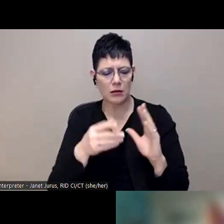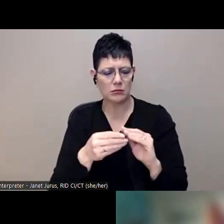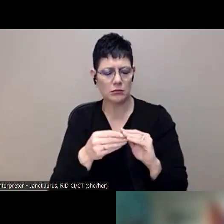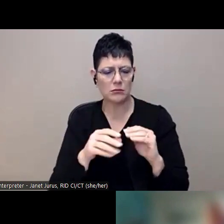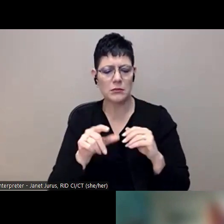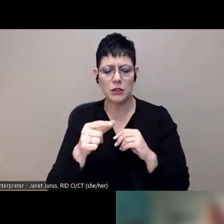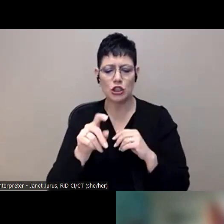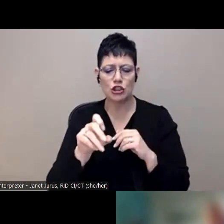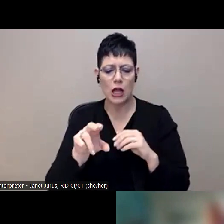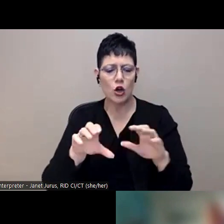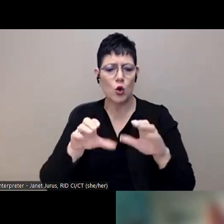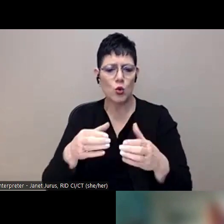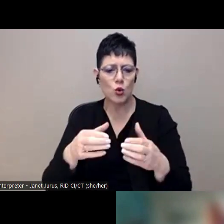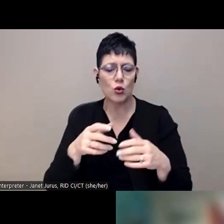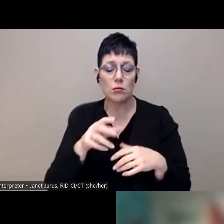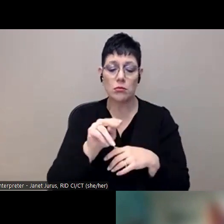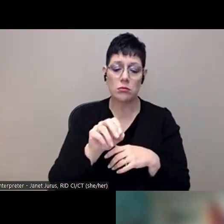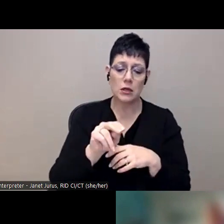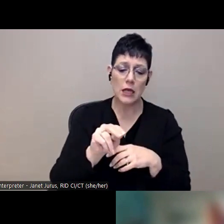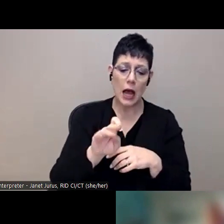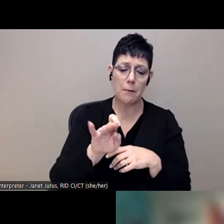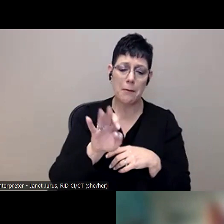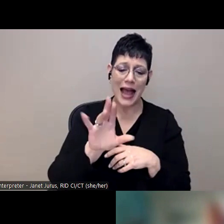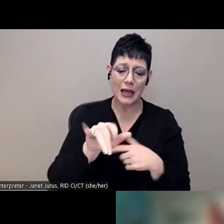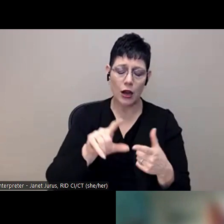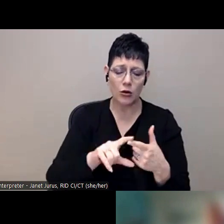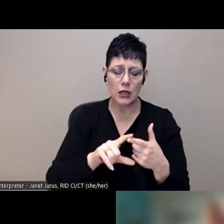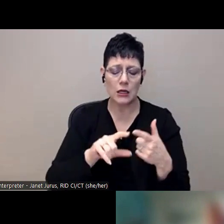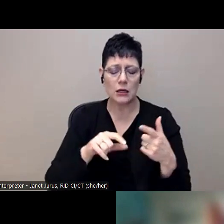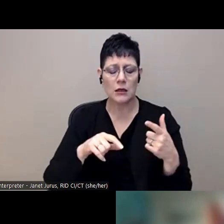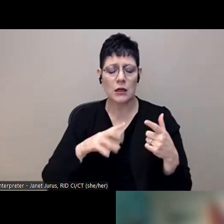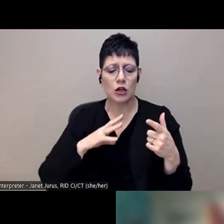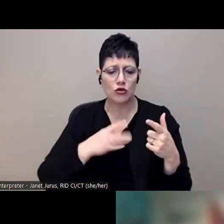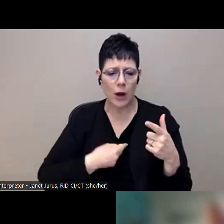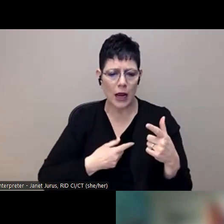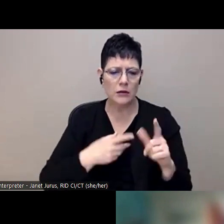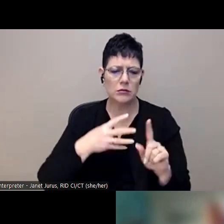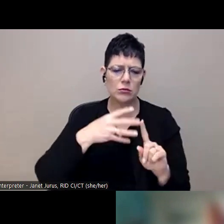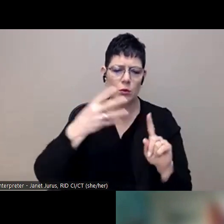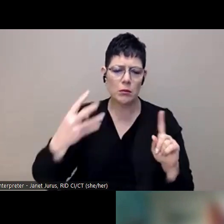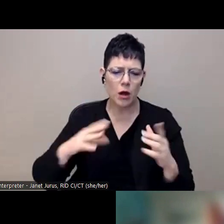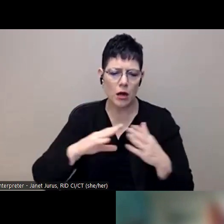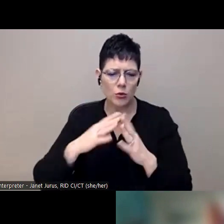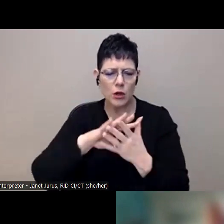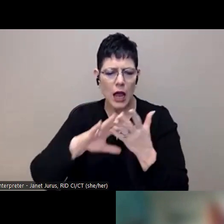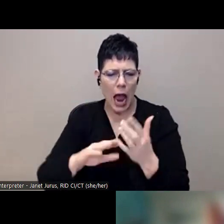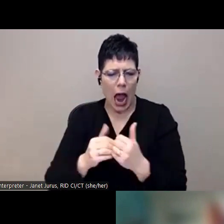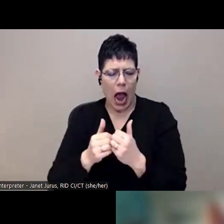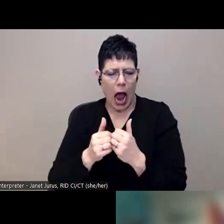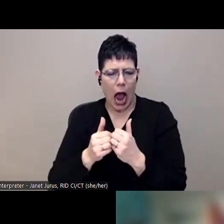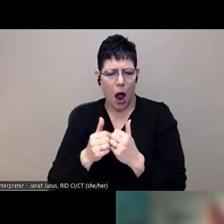how do you navigate working with non-binary or trans youth who might be struggling, especially with gender possibly being a reason that they're bullied?